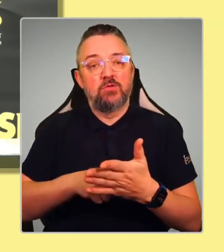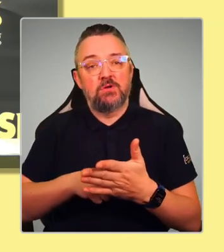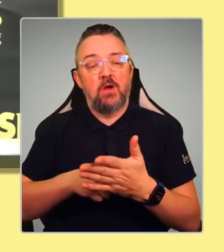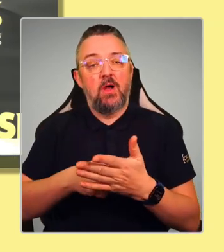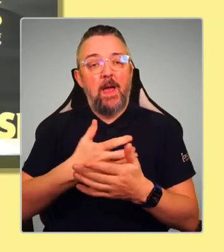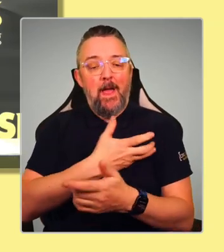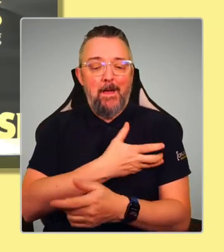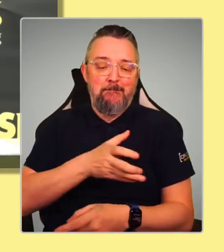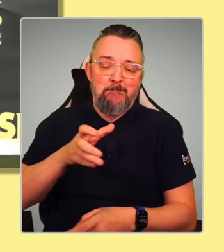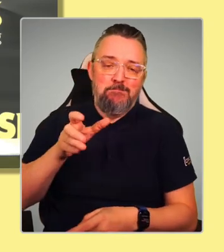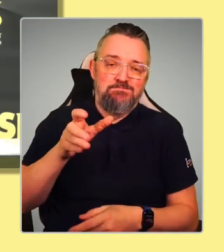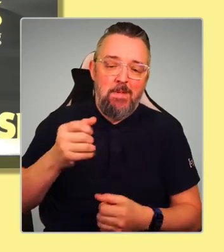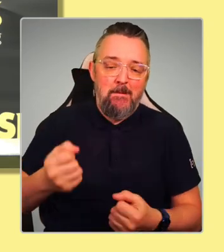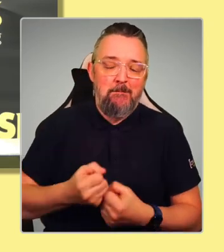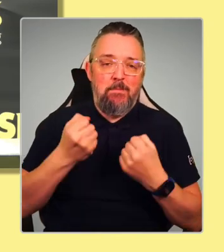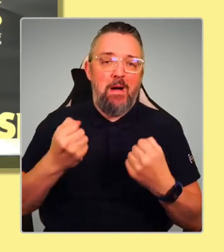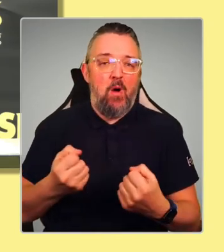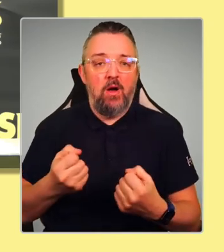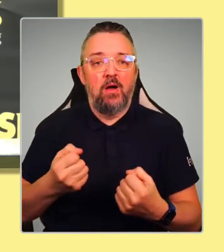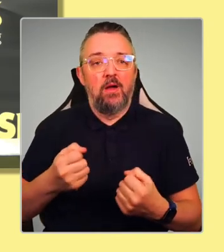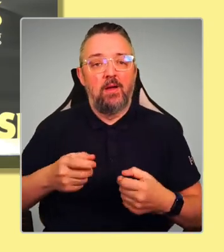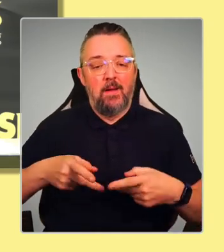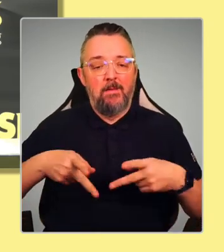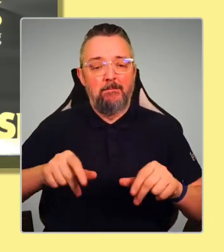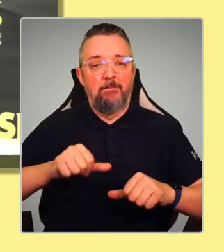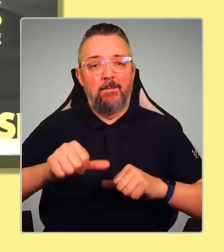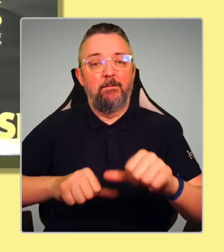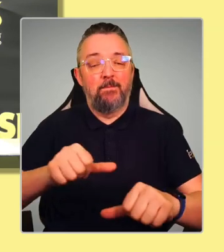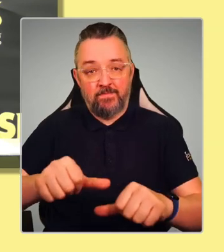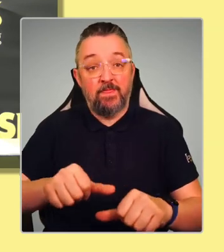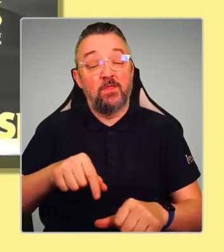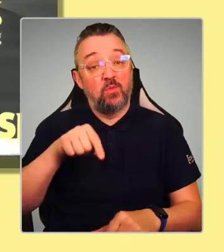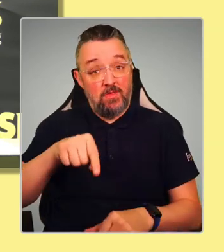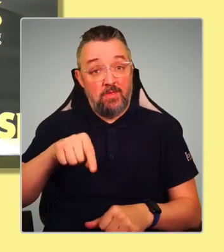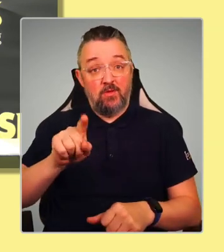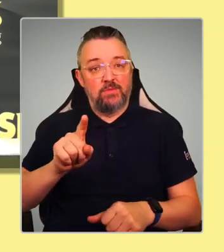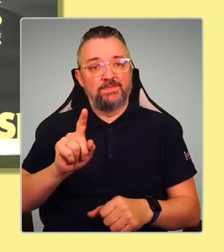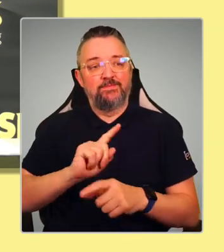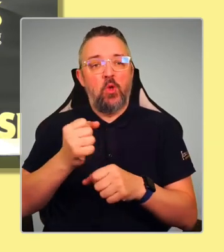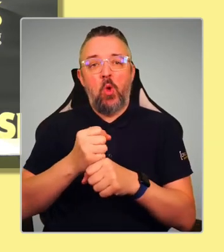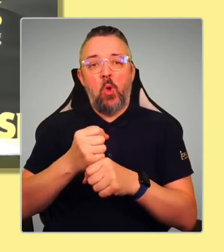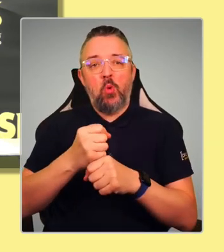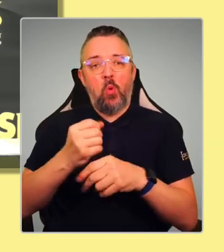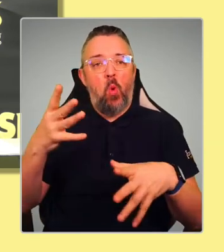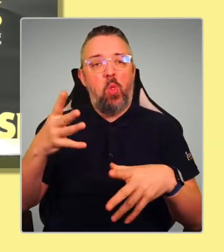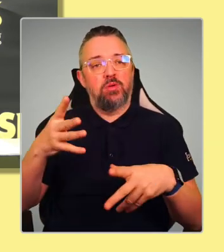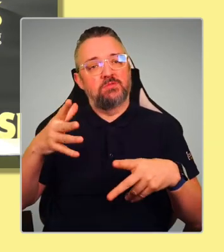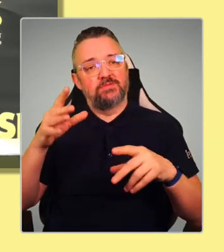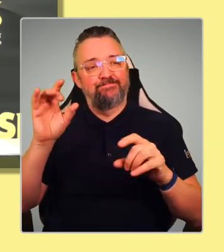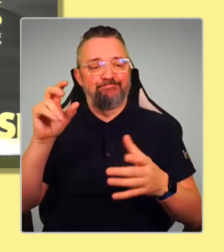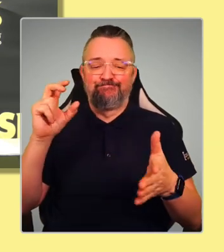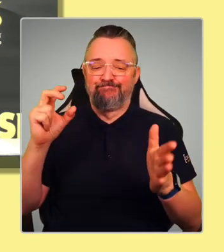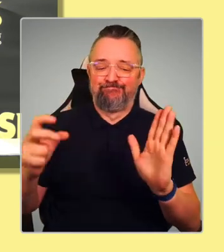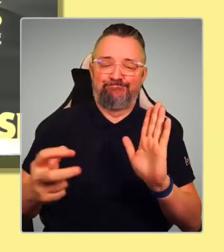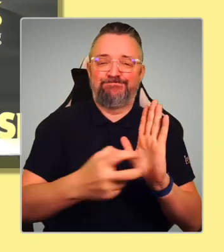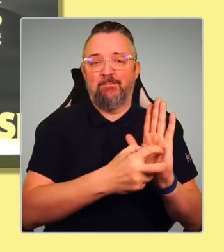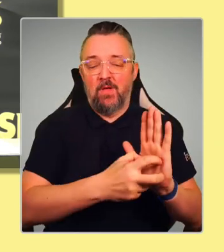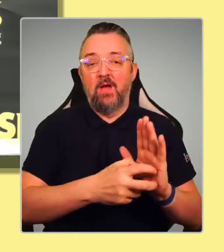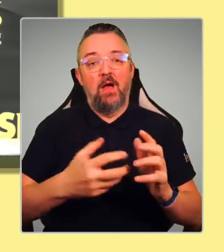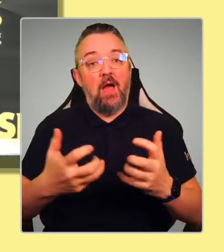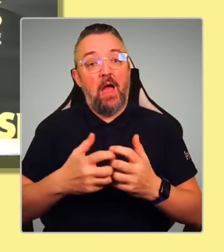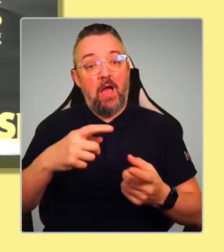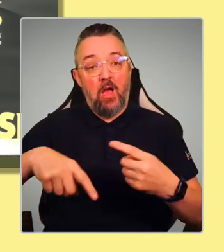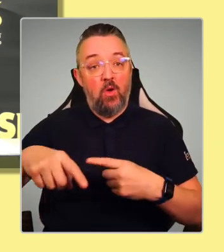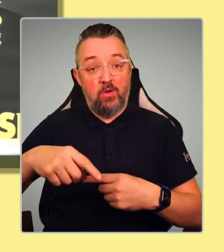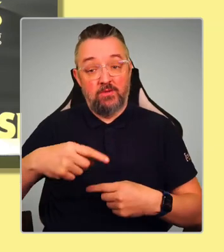the ballot box as the gold standard for the way of the Scottish people expressing their will, both to the UK and also to the